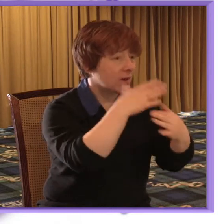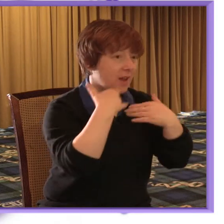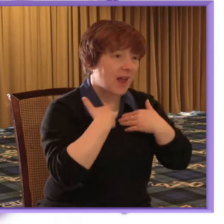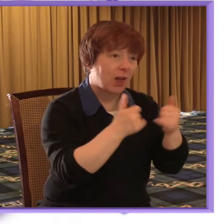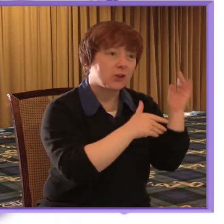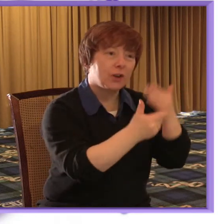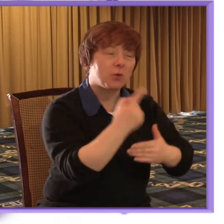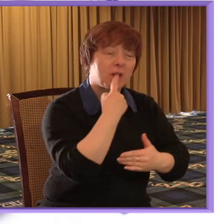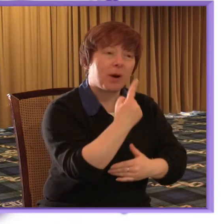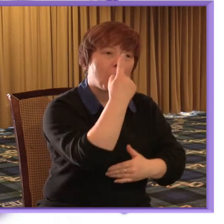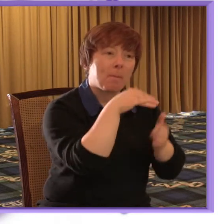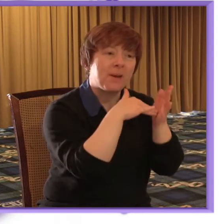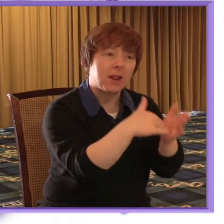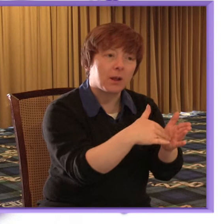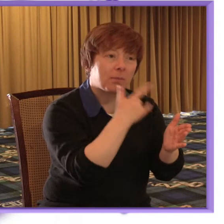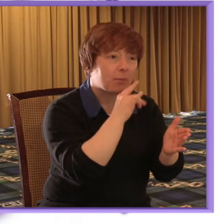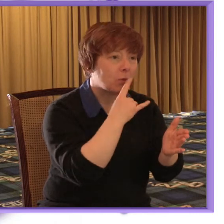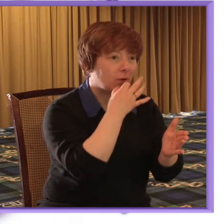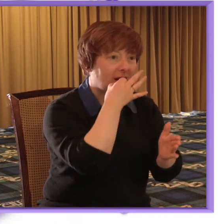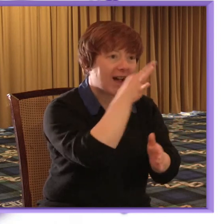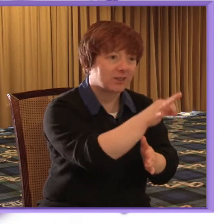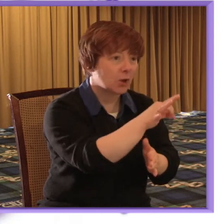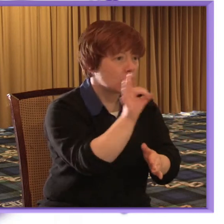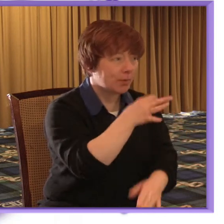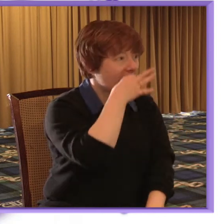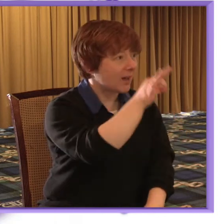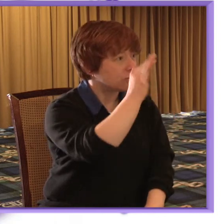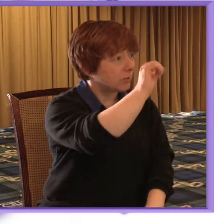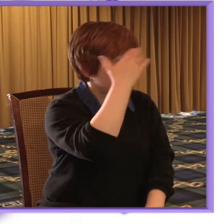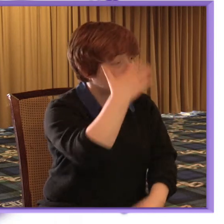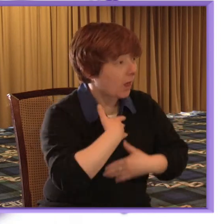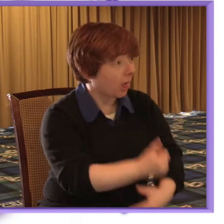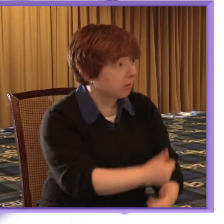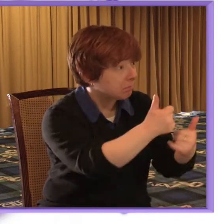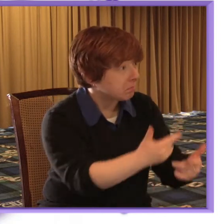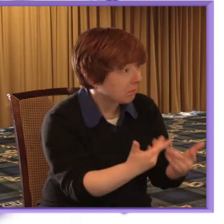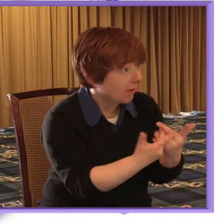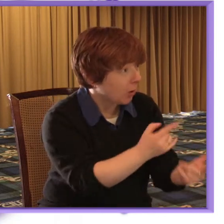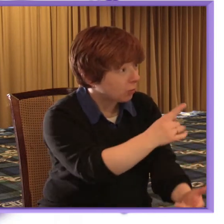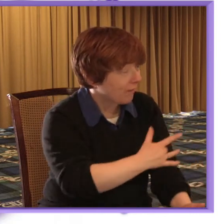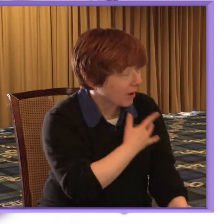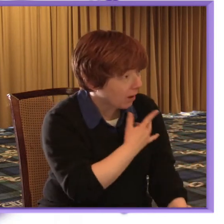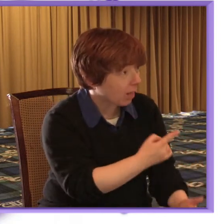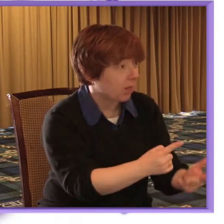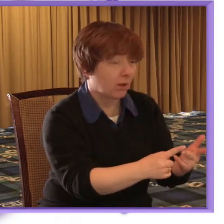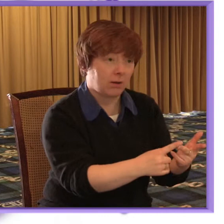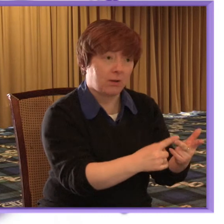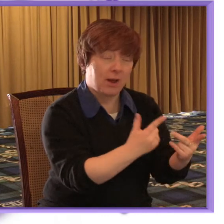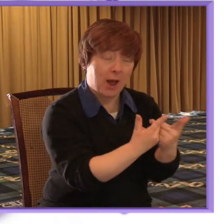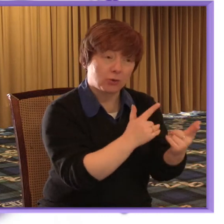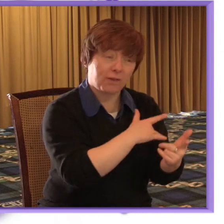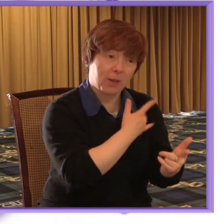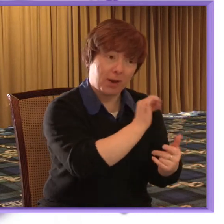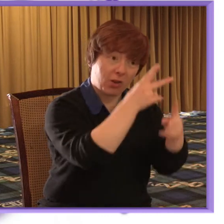million contacts every day where no one asks about their mental health or no one asks about how you actually feeling about the care that you're receiving